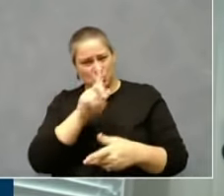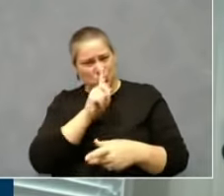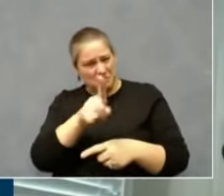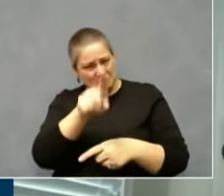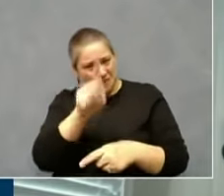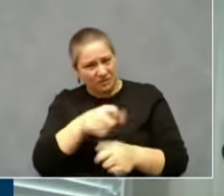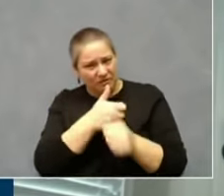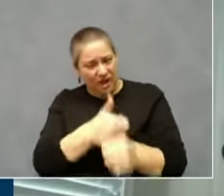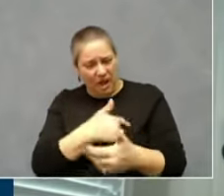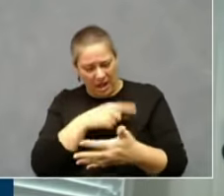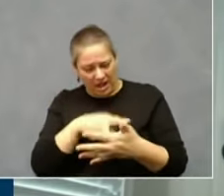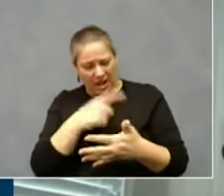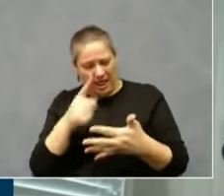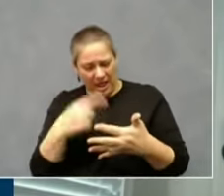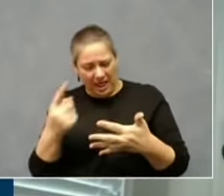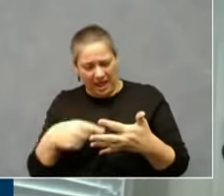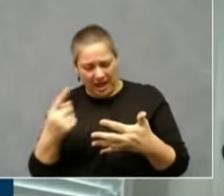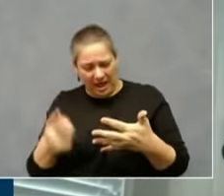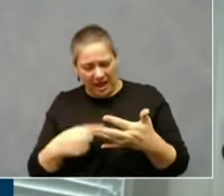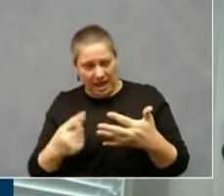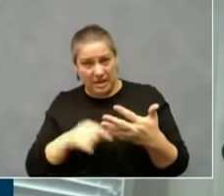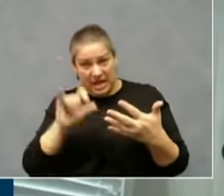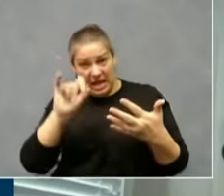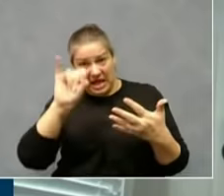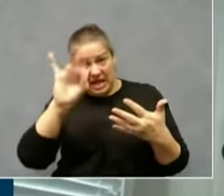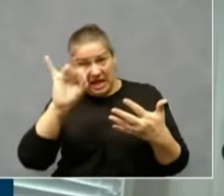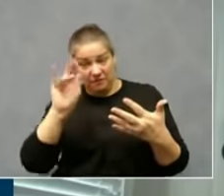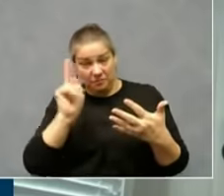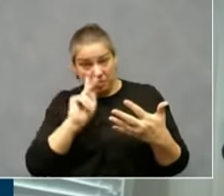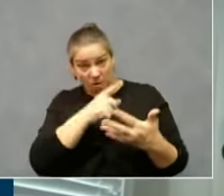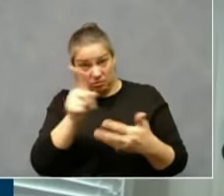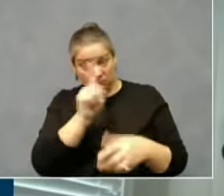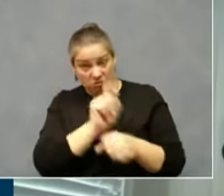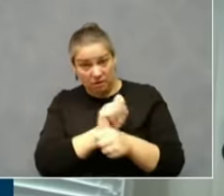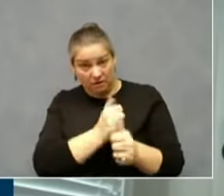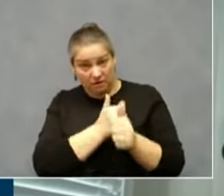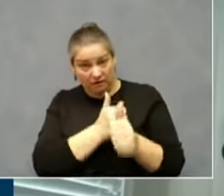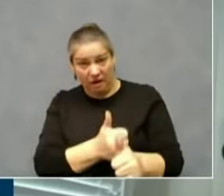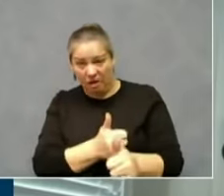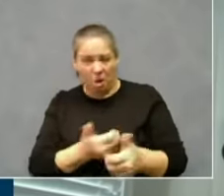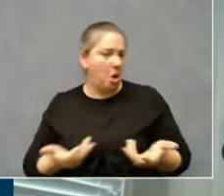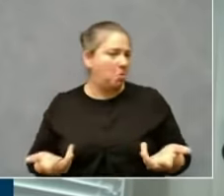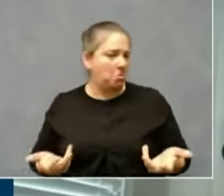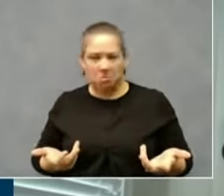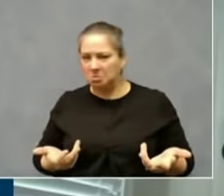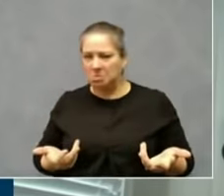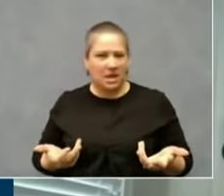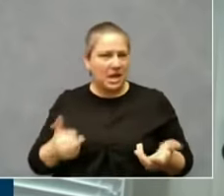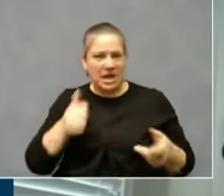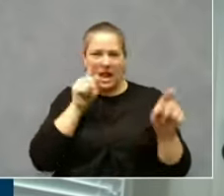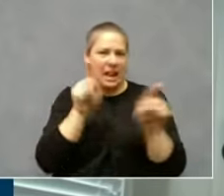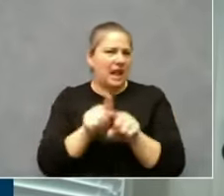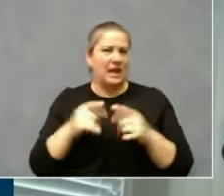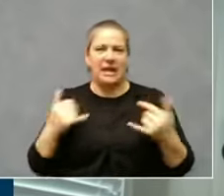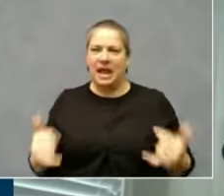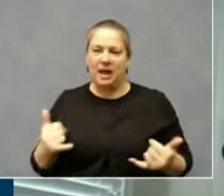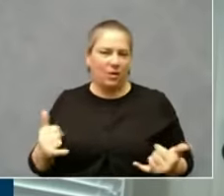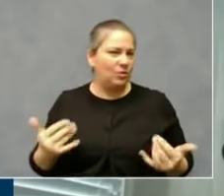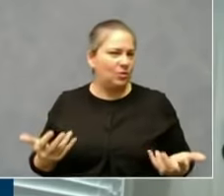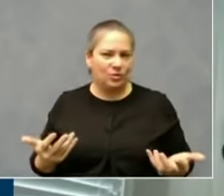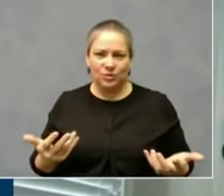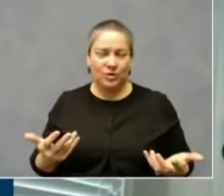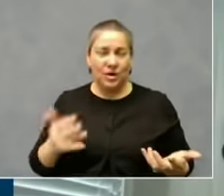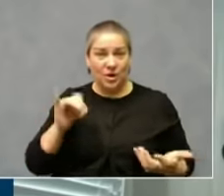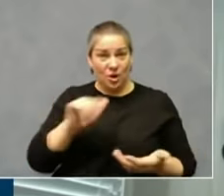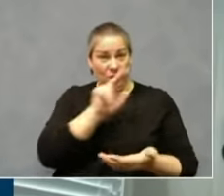we could have turned the tide from this problem and been in a very different place. Along those three weeks, we managed to